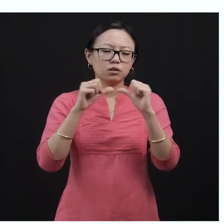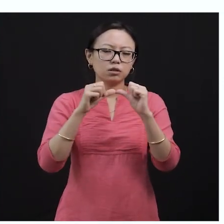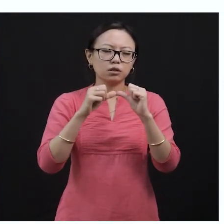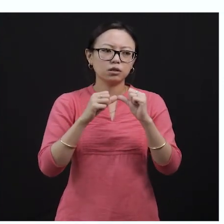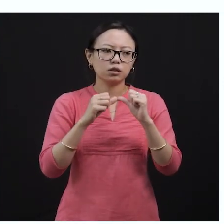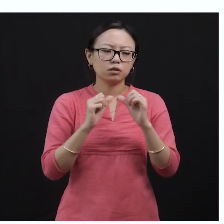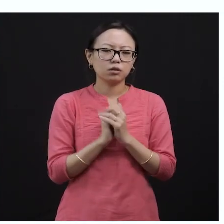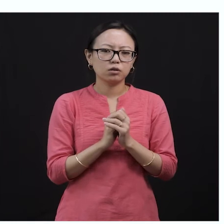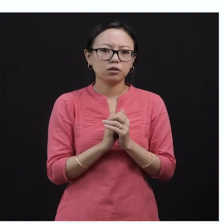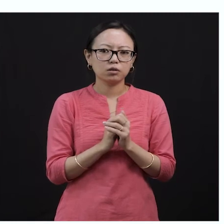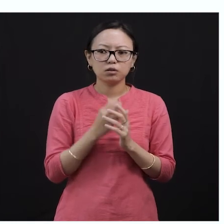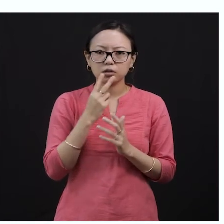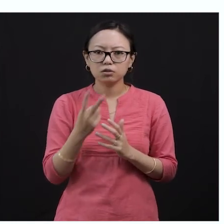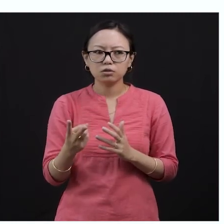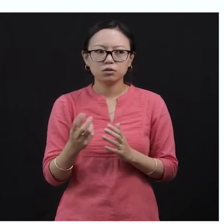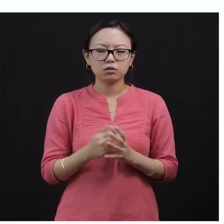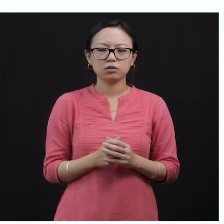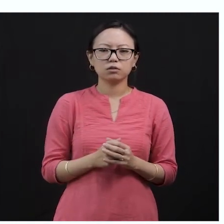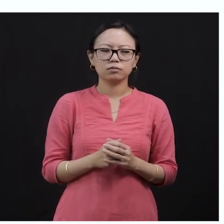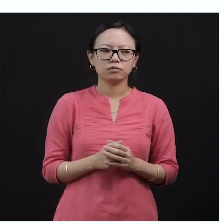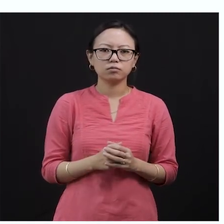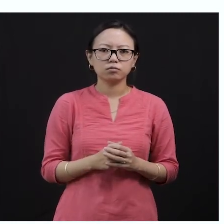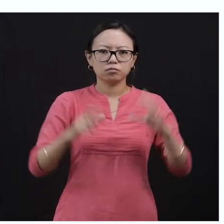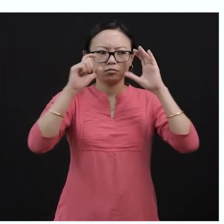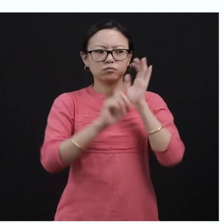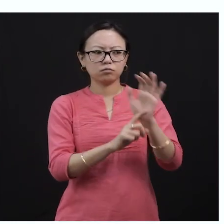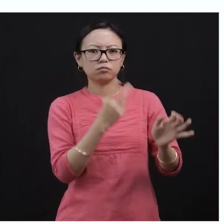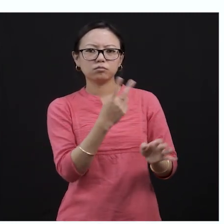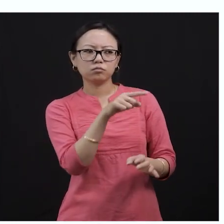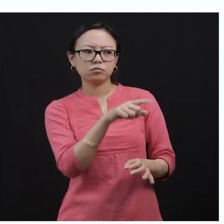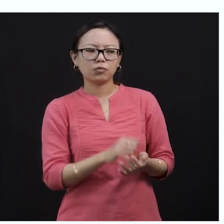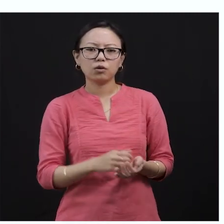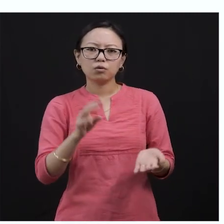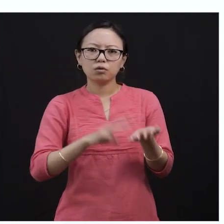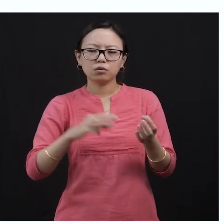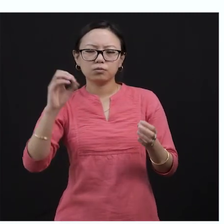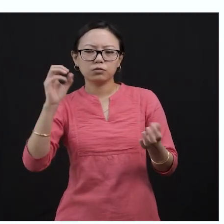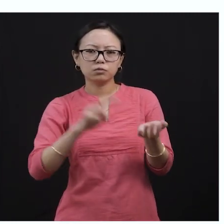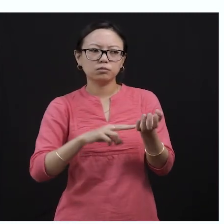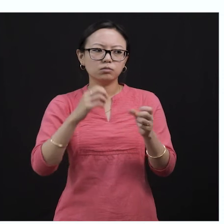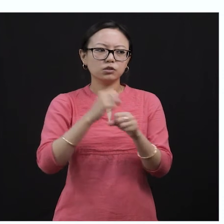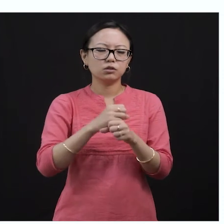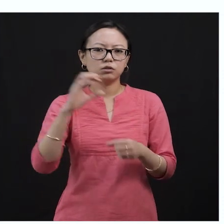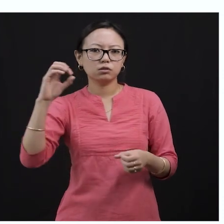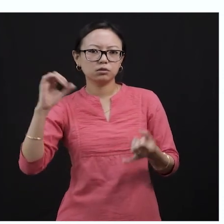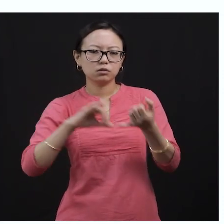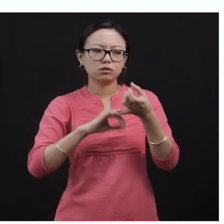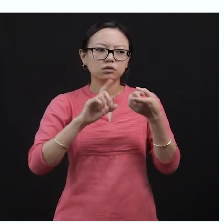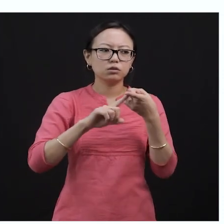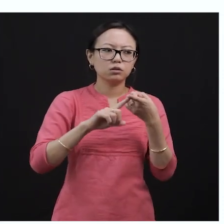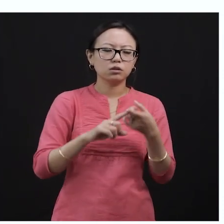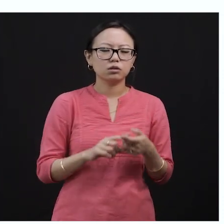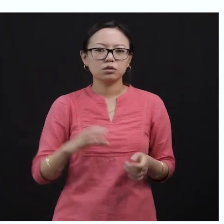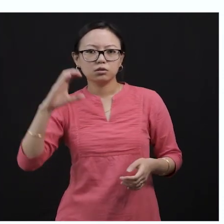watching at how things would be. If you have not seen a mangoes, this is a picture of a mangoes, and this is a cobra. And so he was wondering